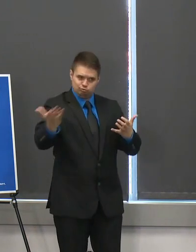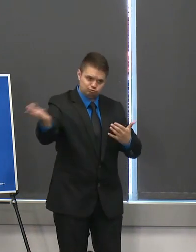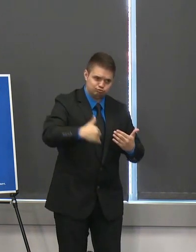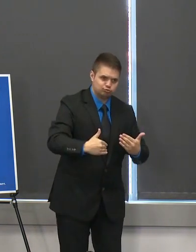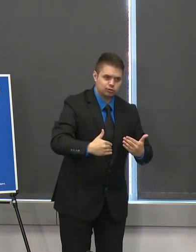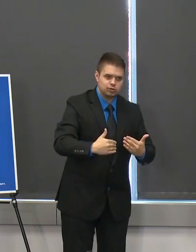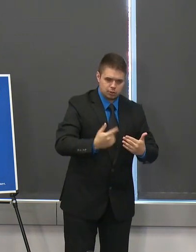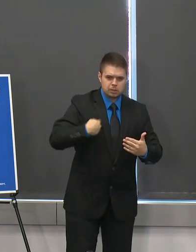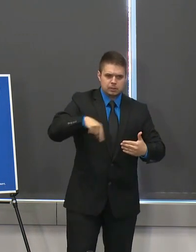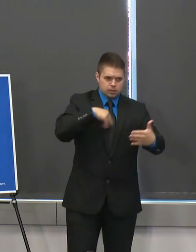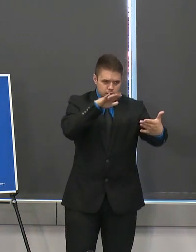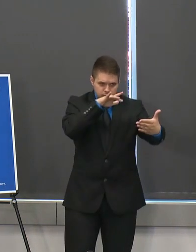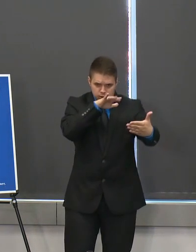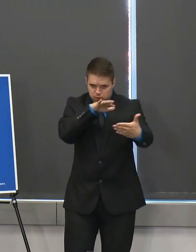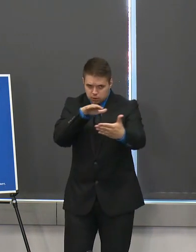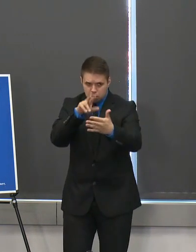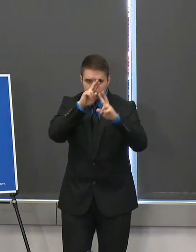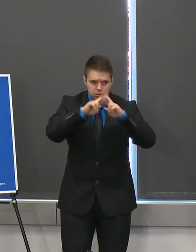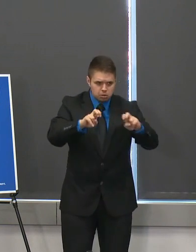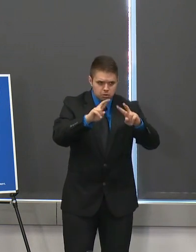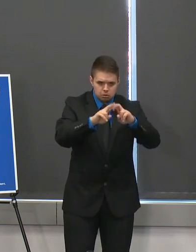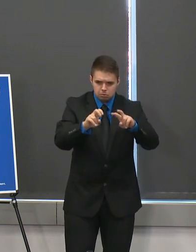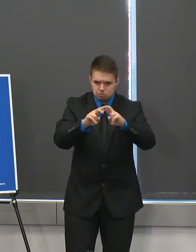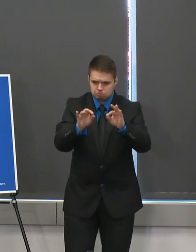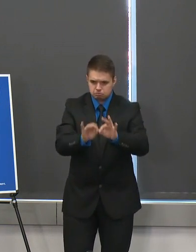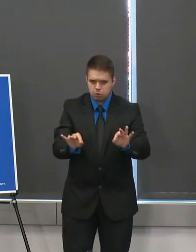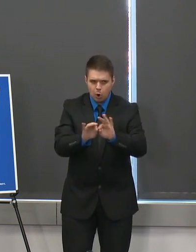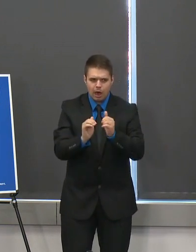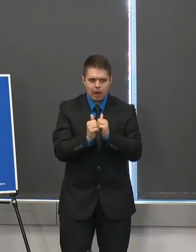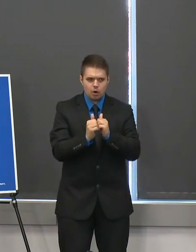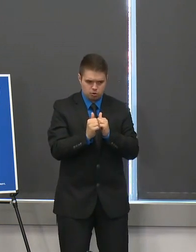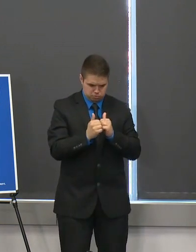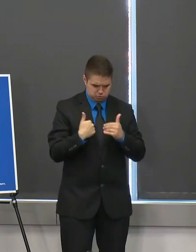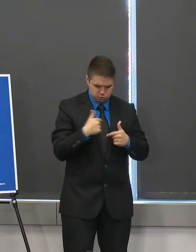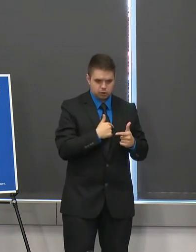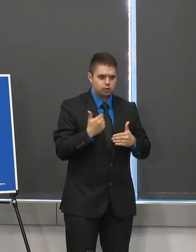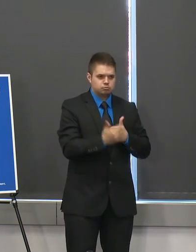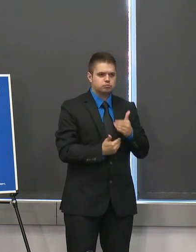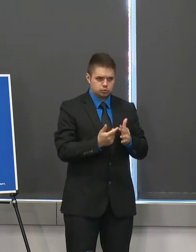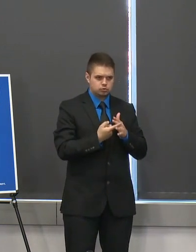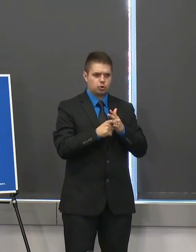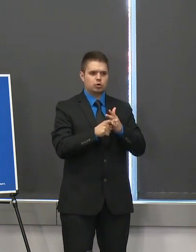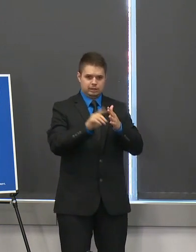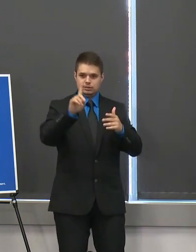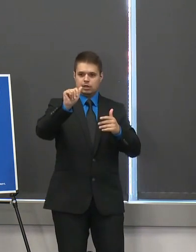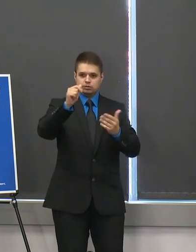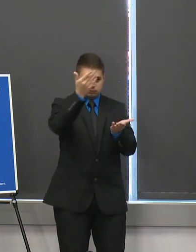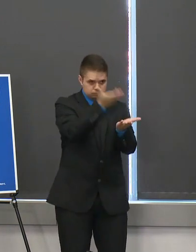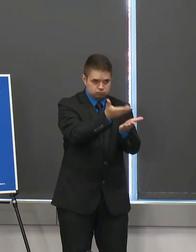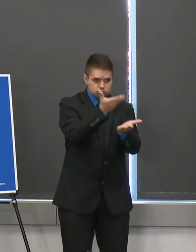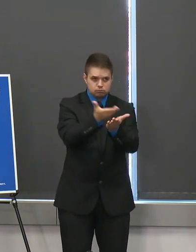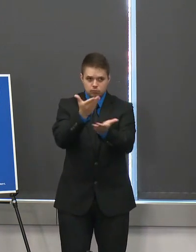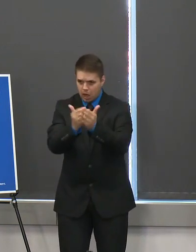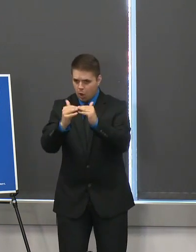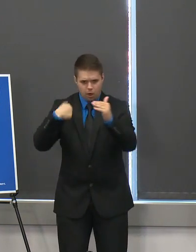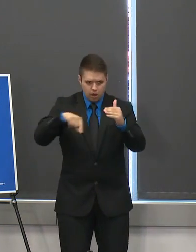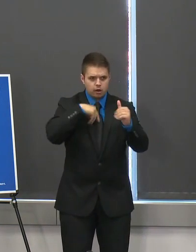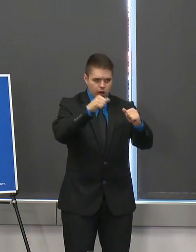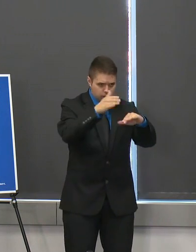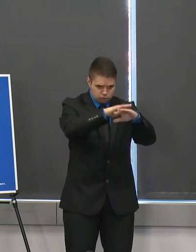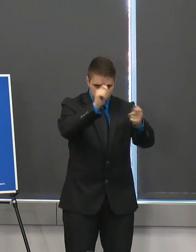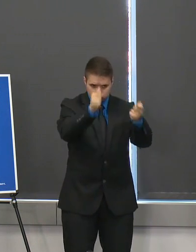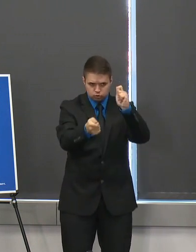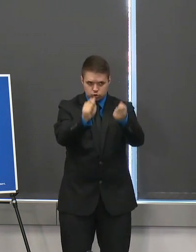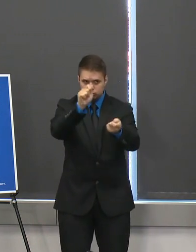valuable critically important baseline data about the virus in oregon and how it behaves to help us make informed